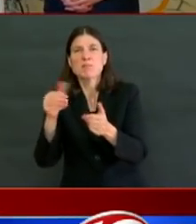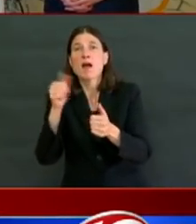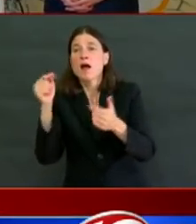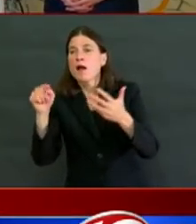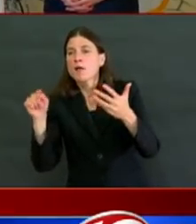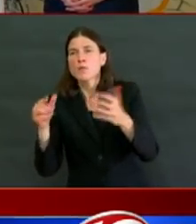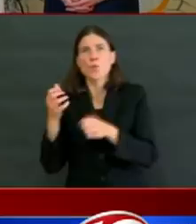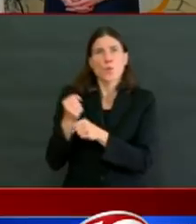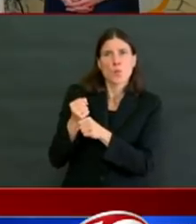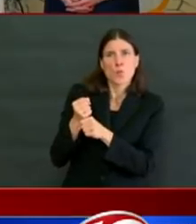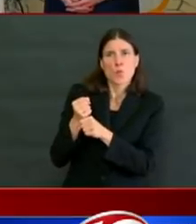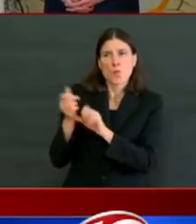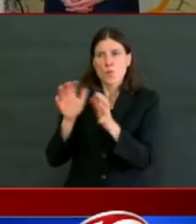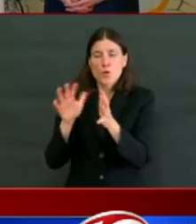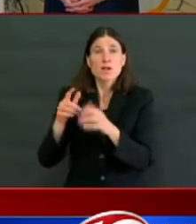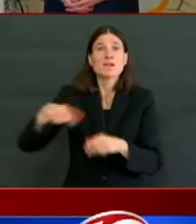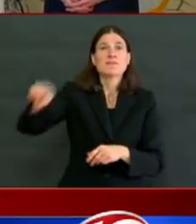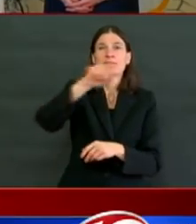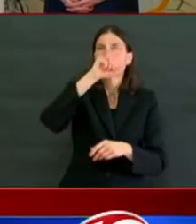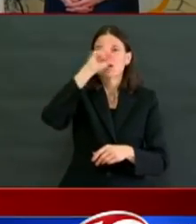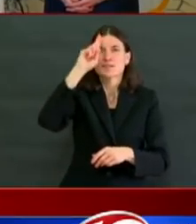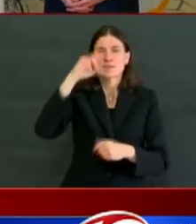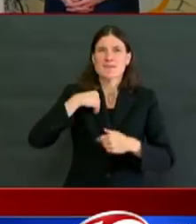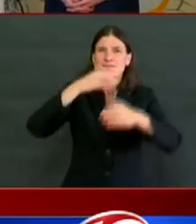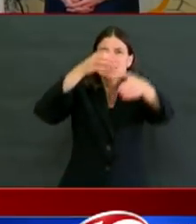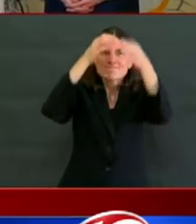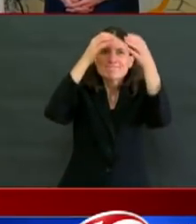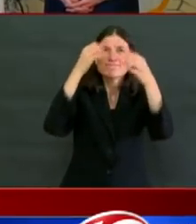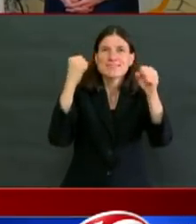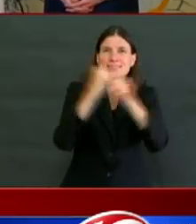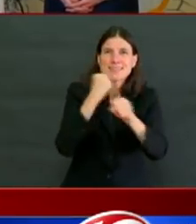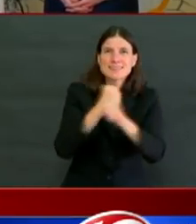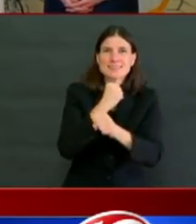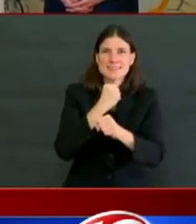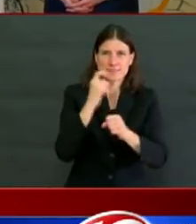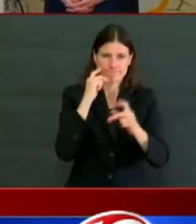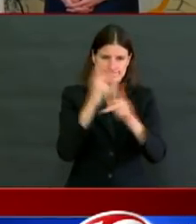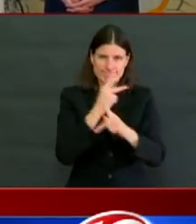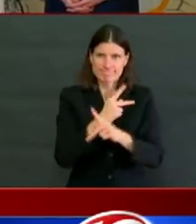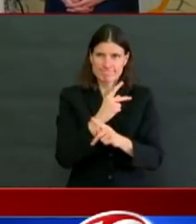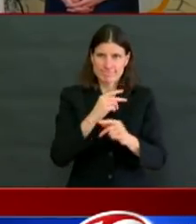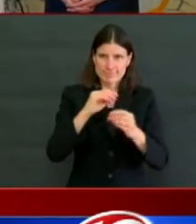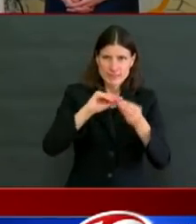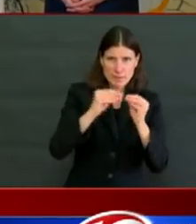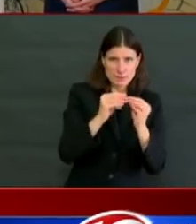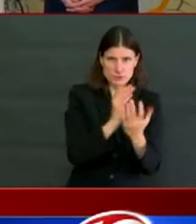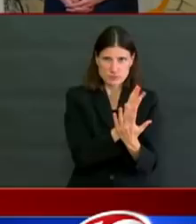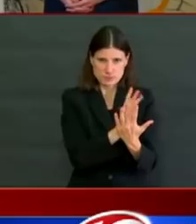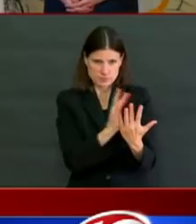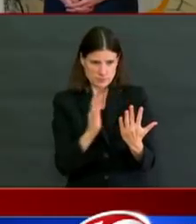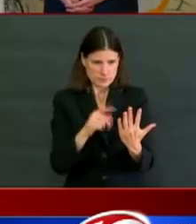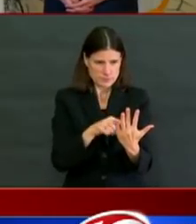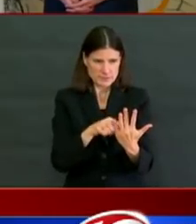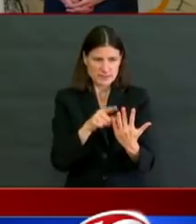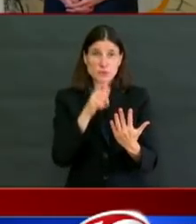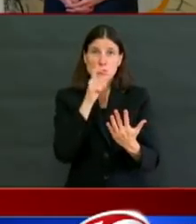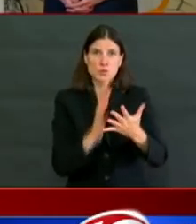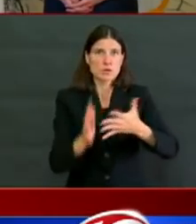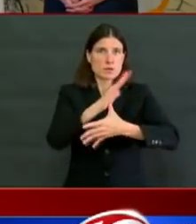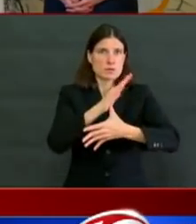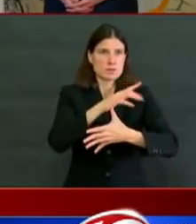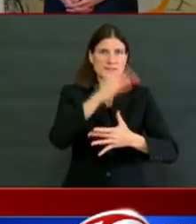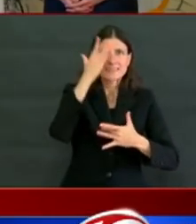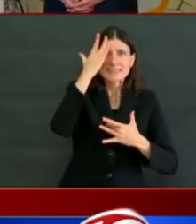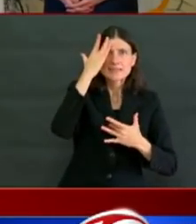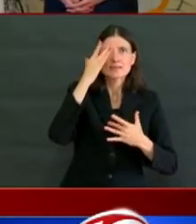None of us is going to allow you to go back to a hospital if we don't think it's safe, which means that next week when I start making announcements